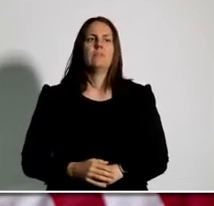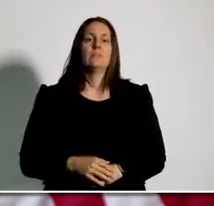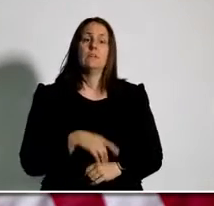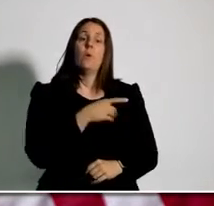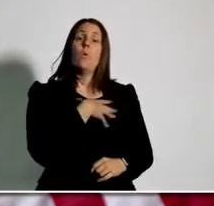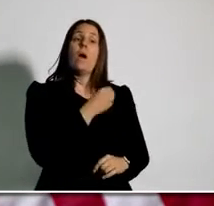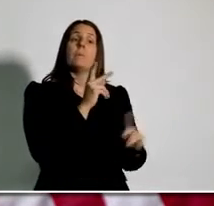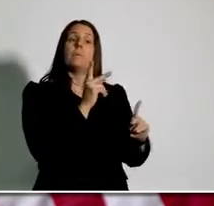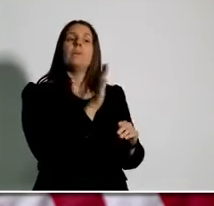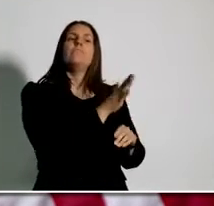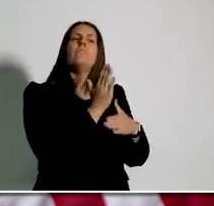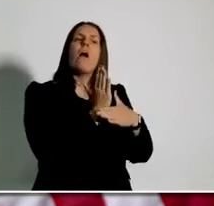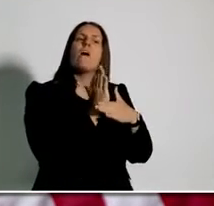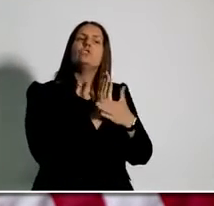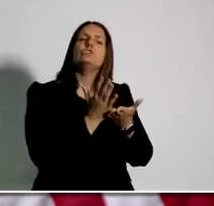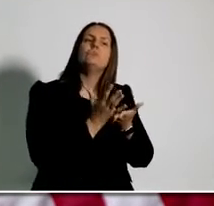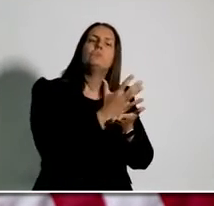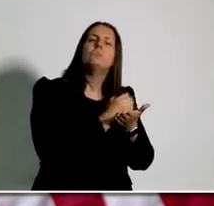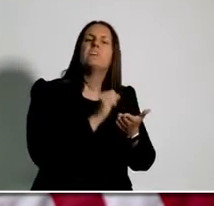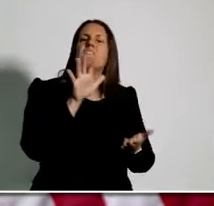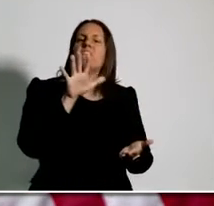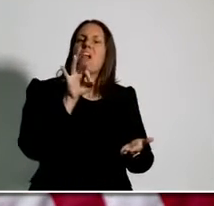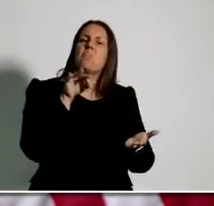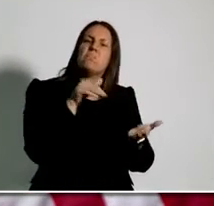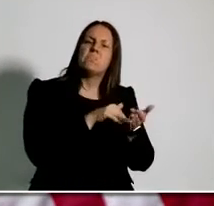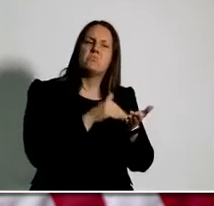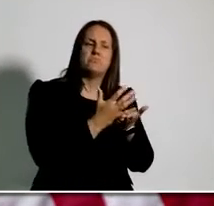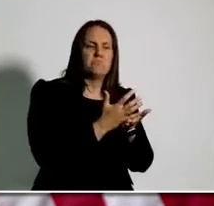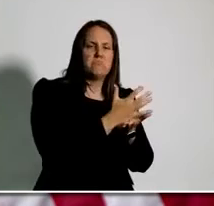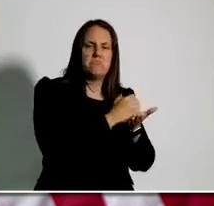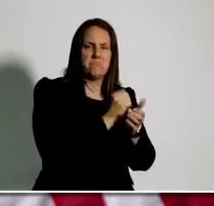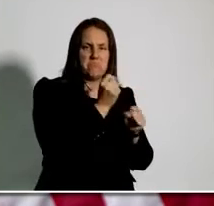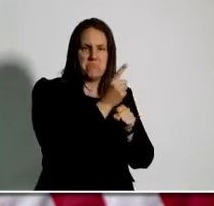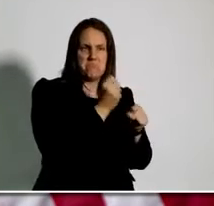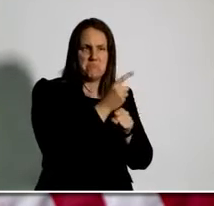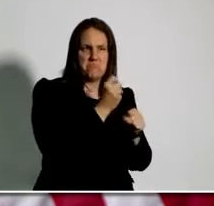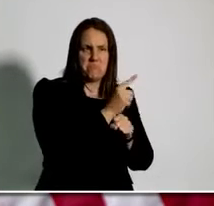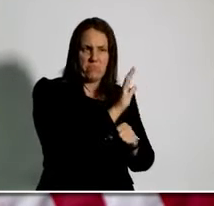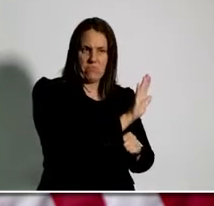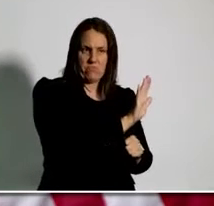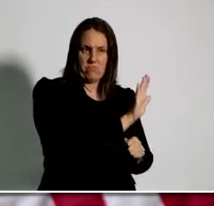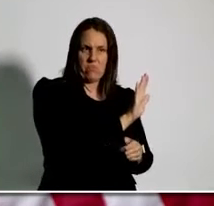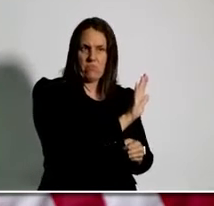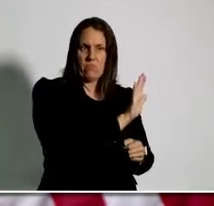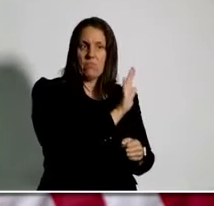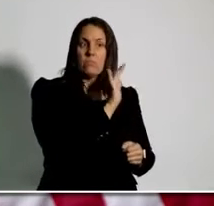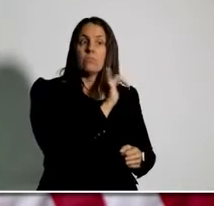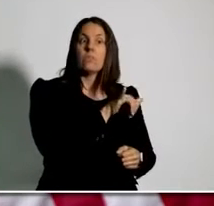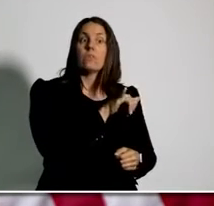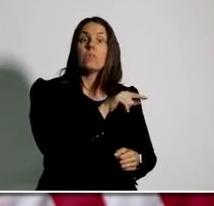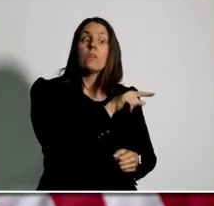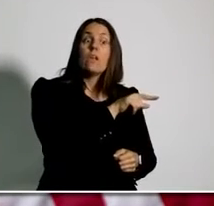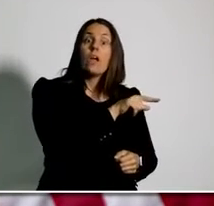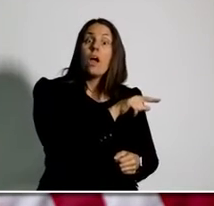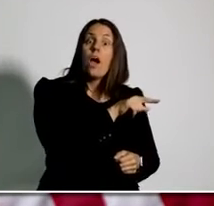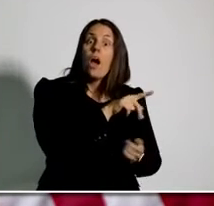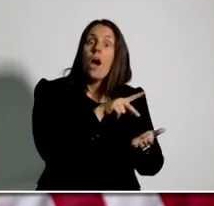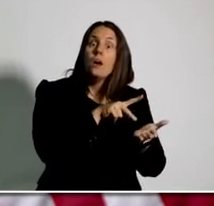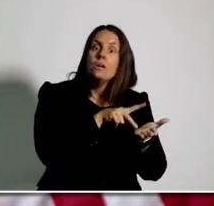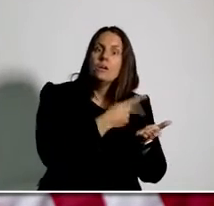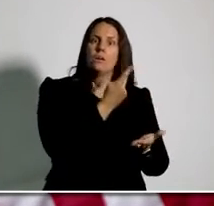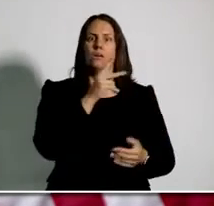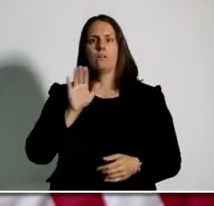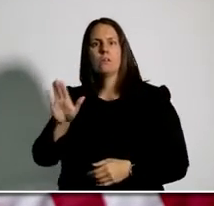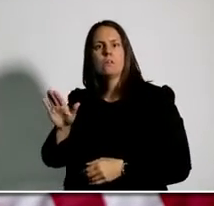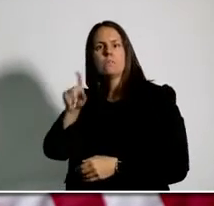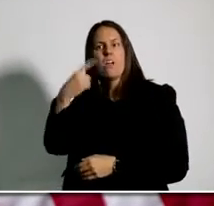$59,500, a little more than twice as much as the median income for African-American households, which